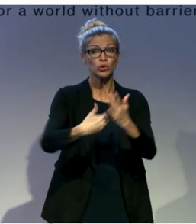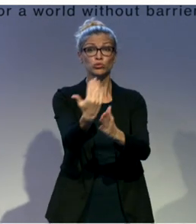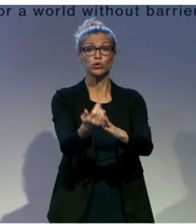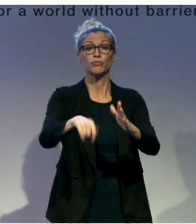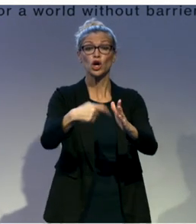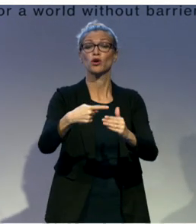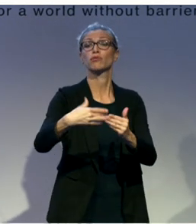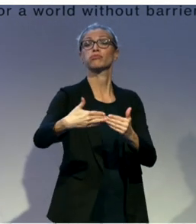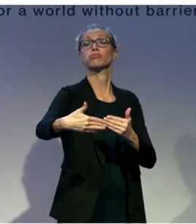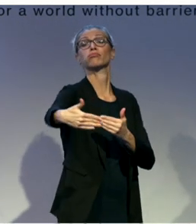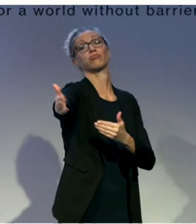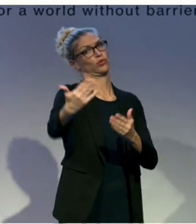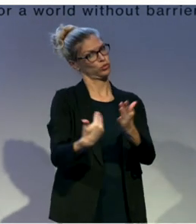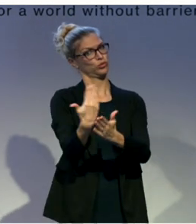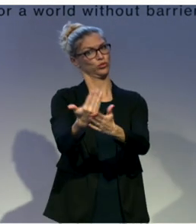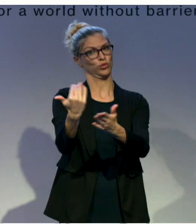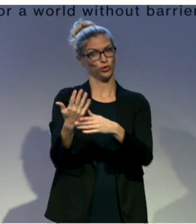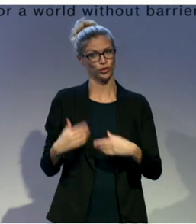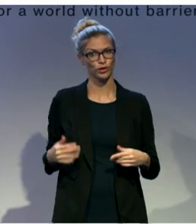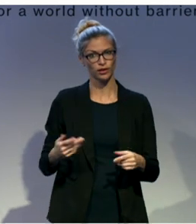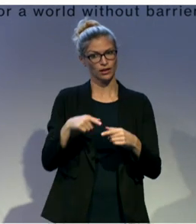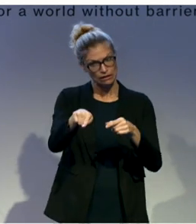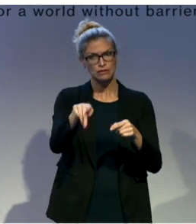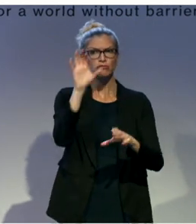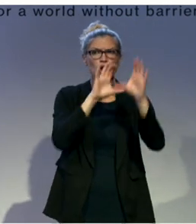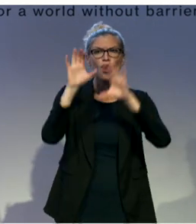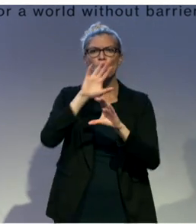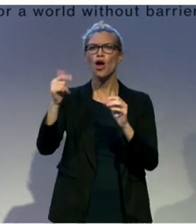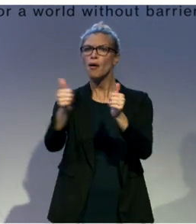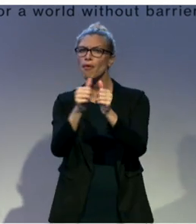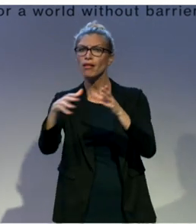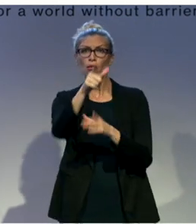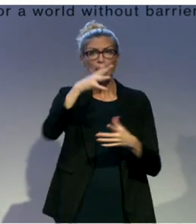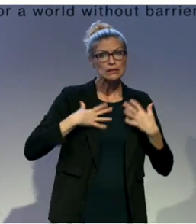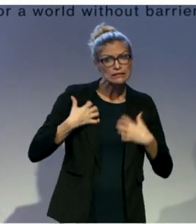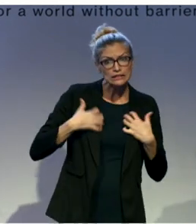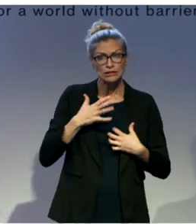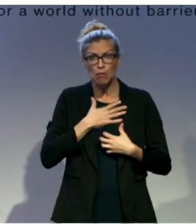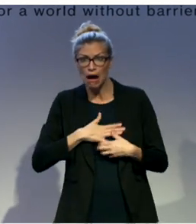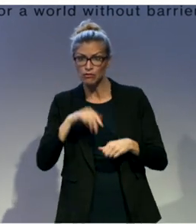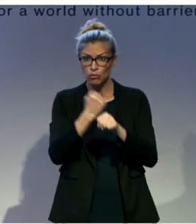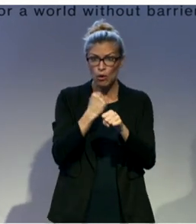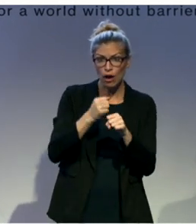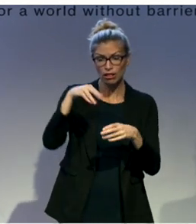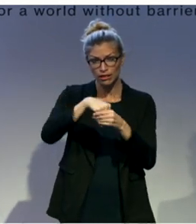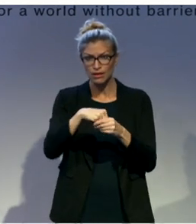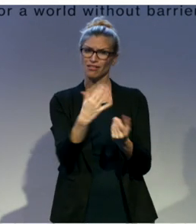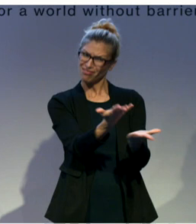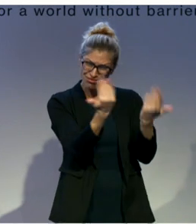up our project. We're looking for partners, and if you are interested or available, we would love to partner with you.